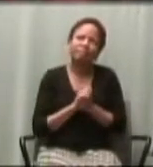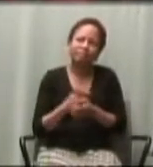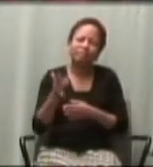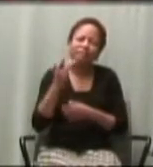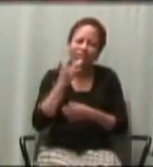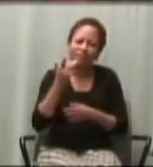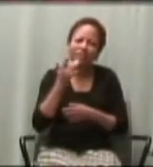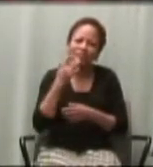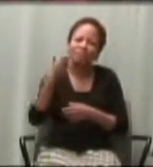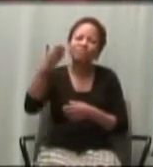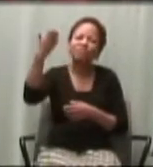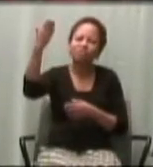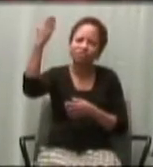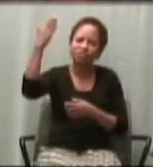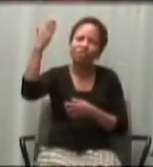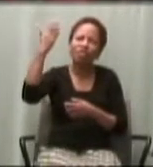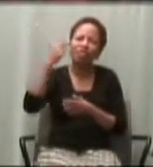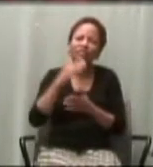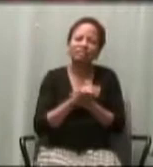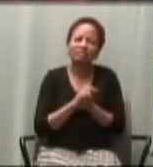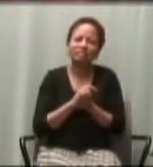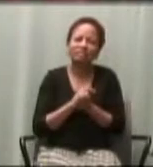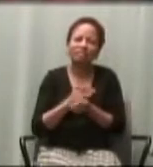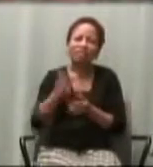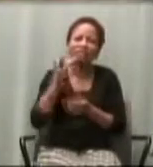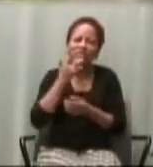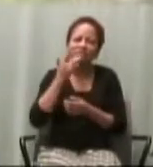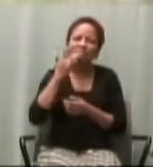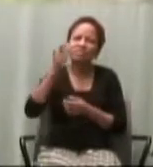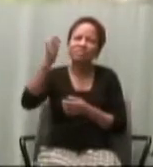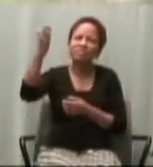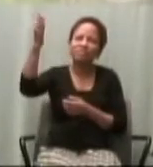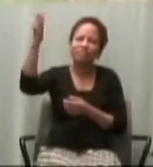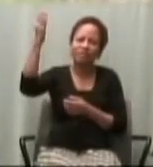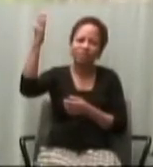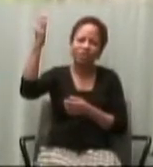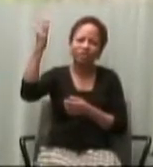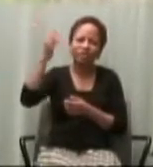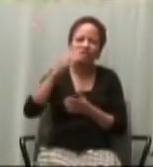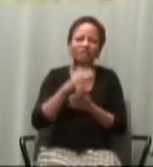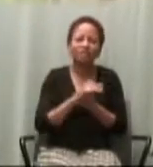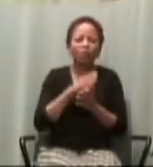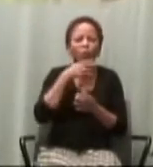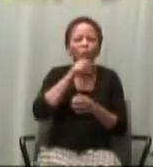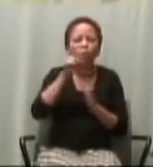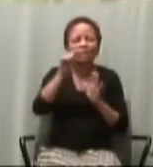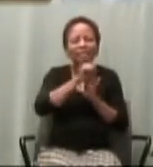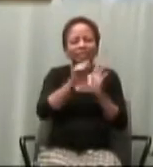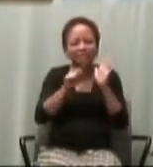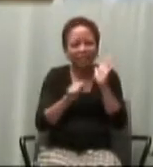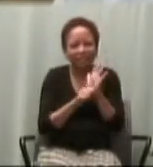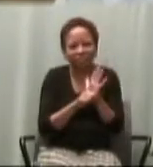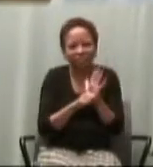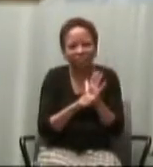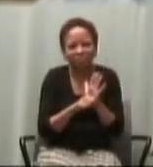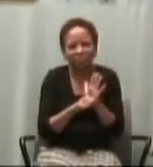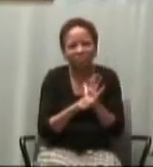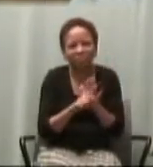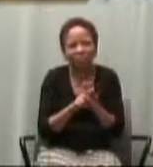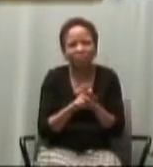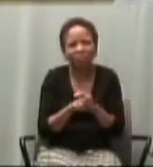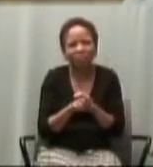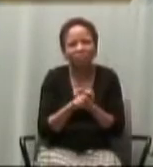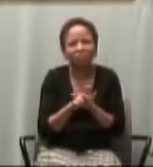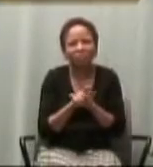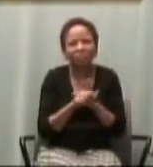by God and favored by God in the Old Testament speaks of a God whose bosom